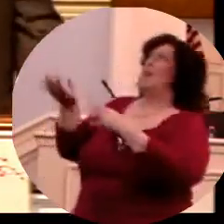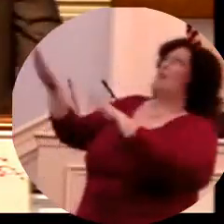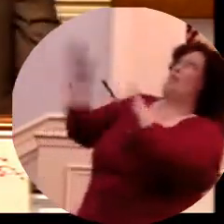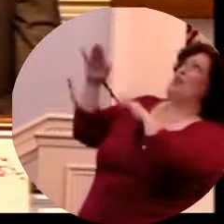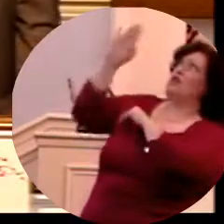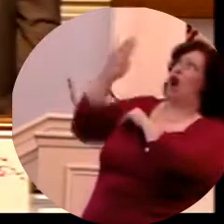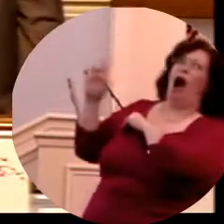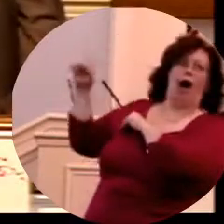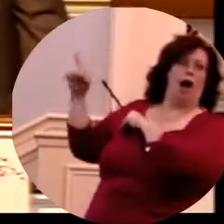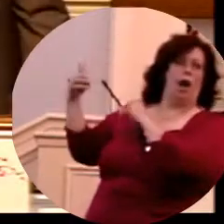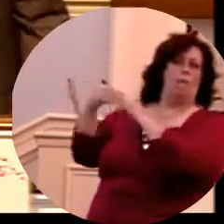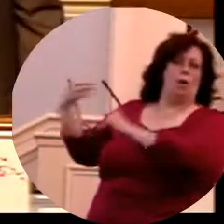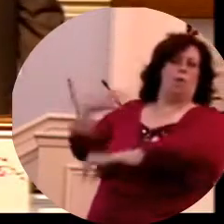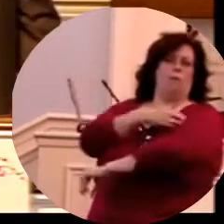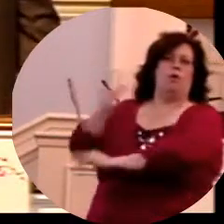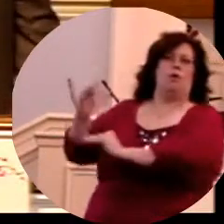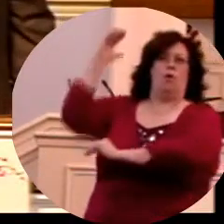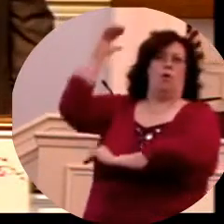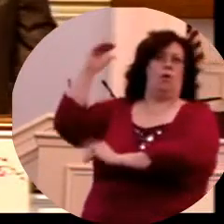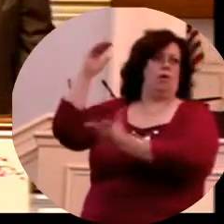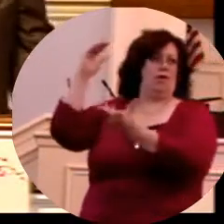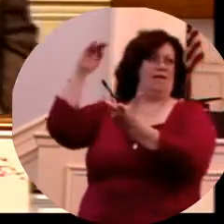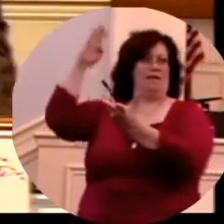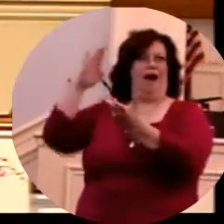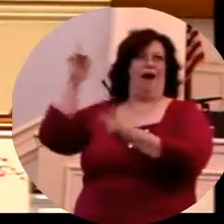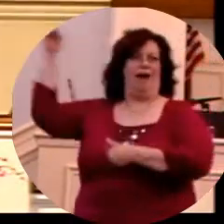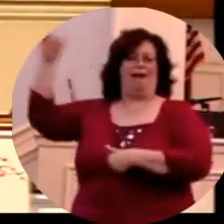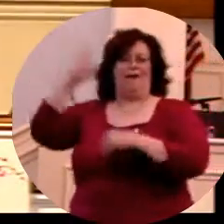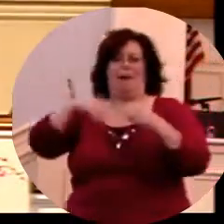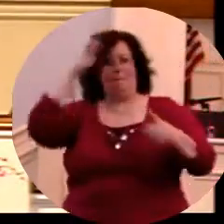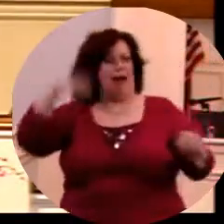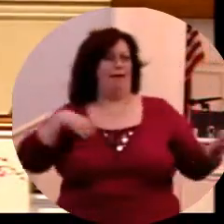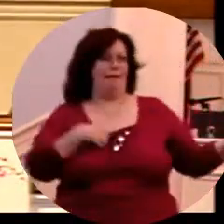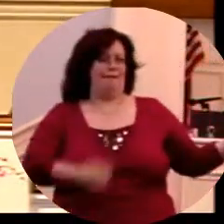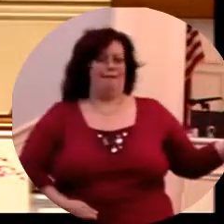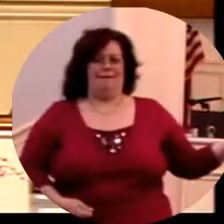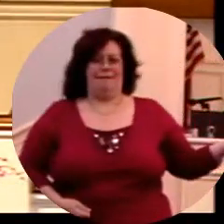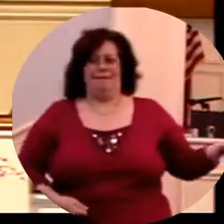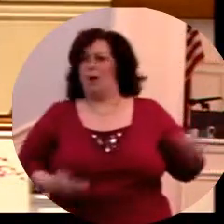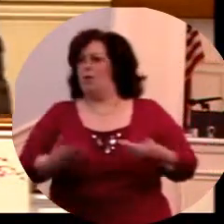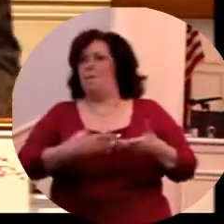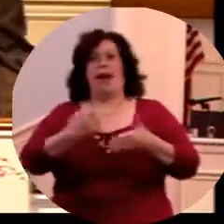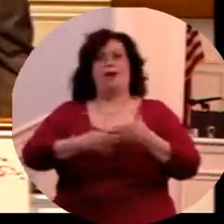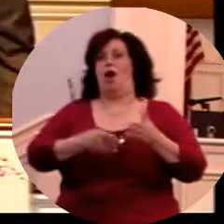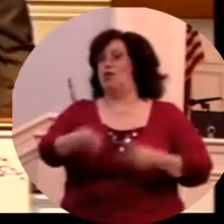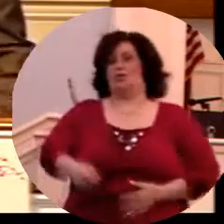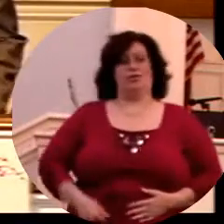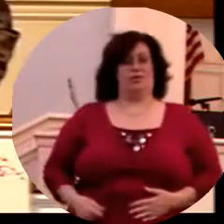to the Word of God. We better fear God. Amen. And listen, whatever it costs, do rights.